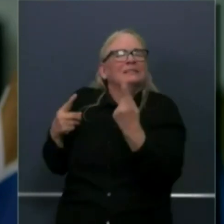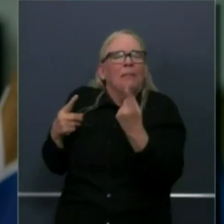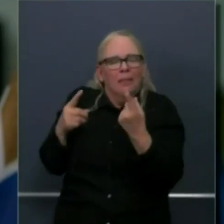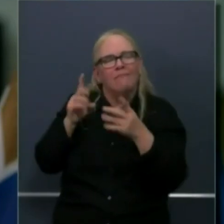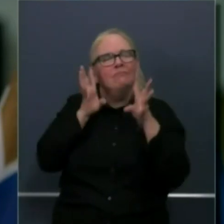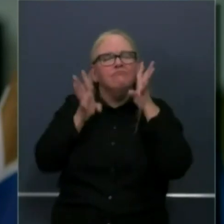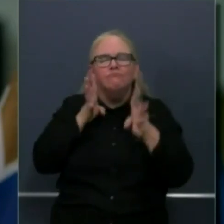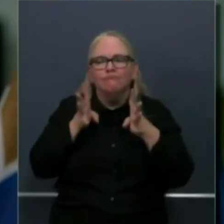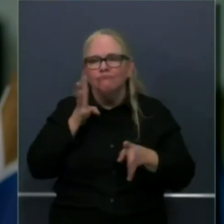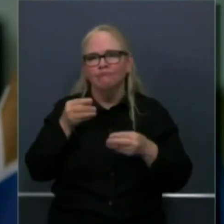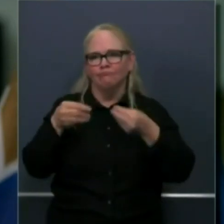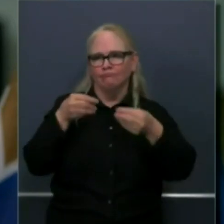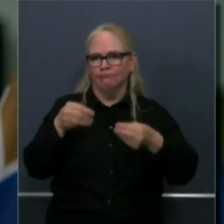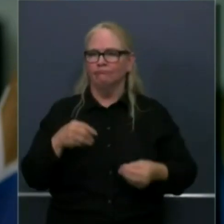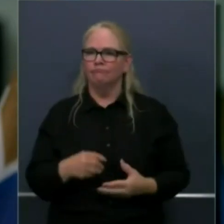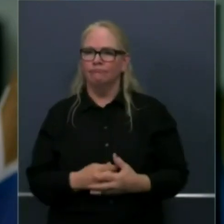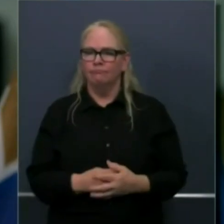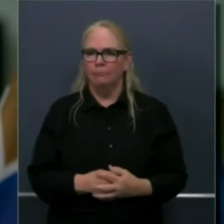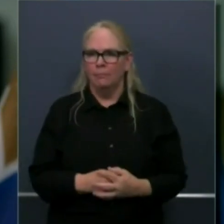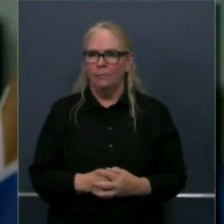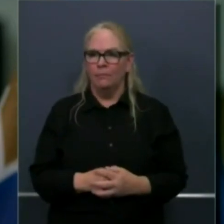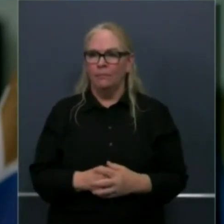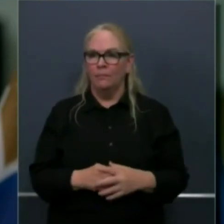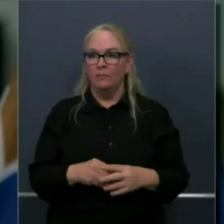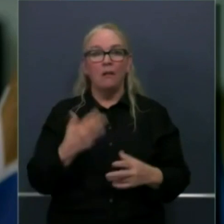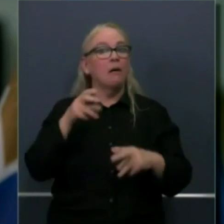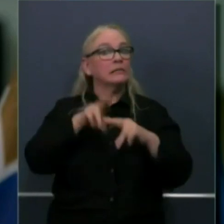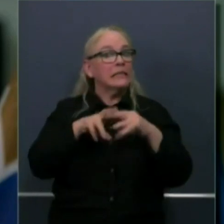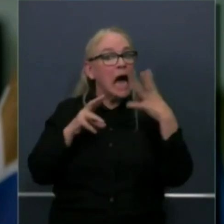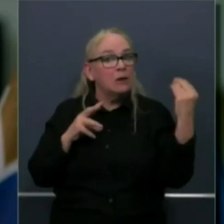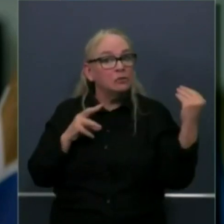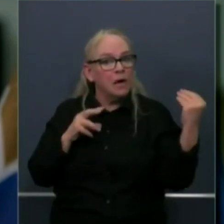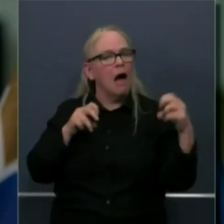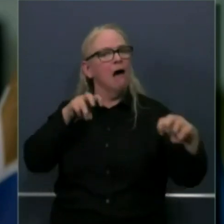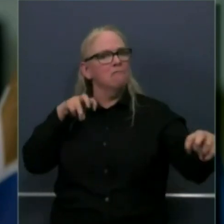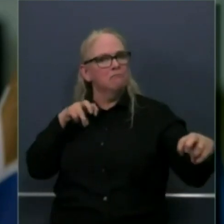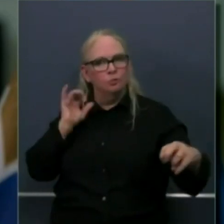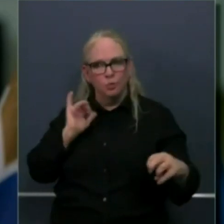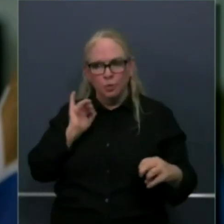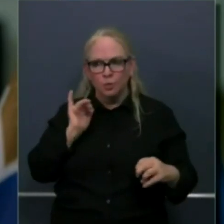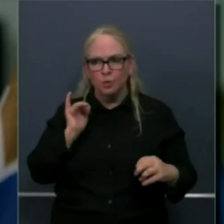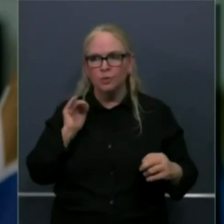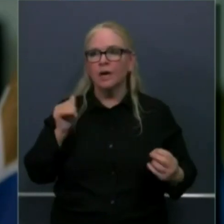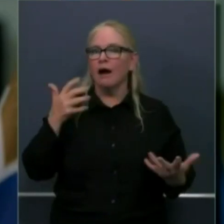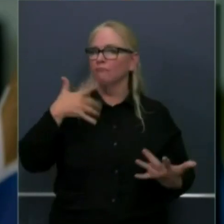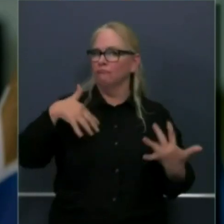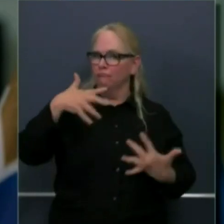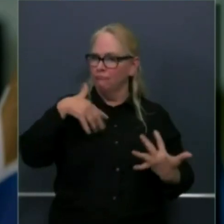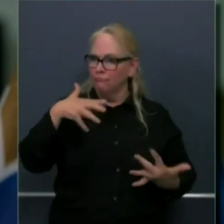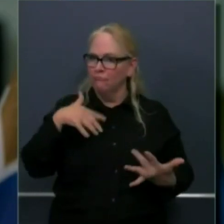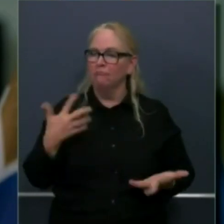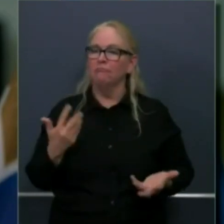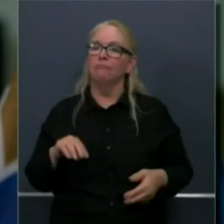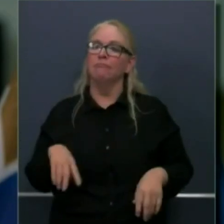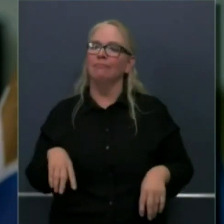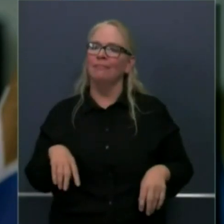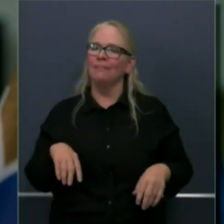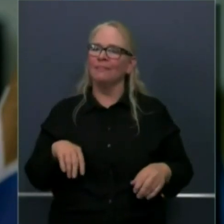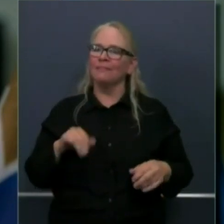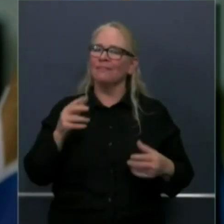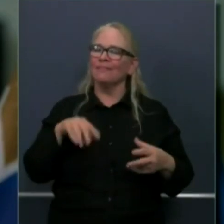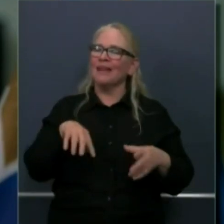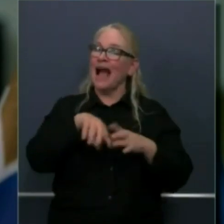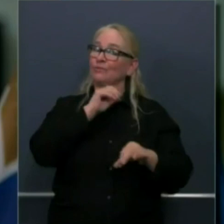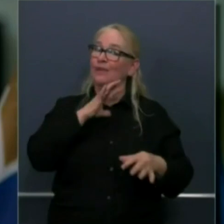where ventilation becomes less significant because the outdoors themselves provide for